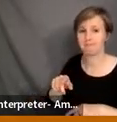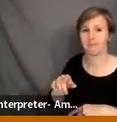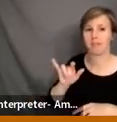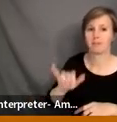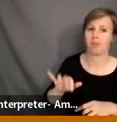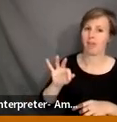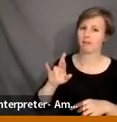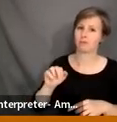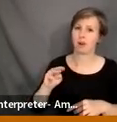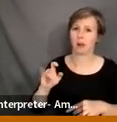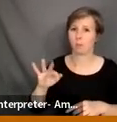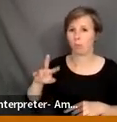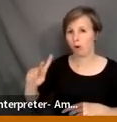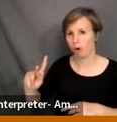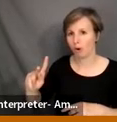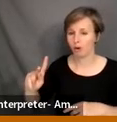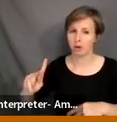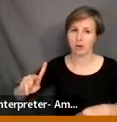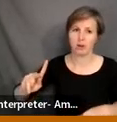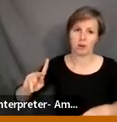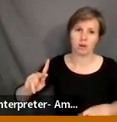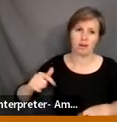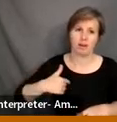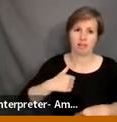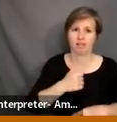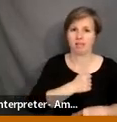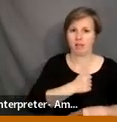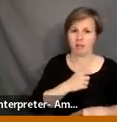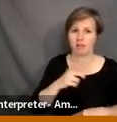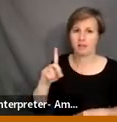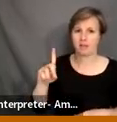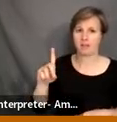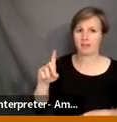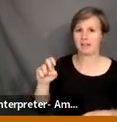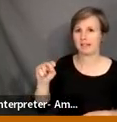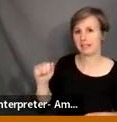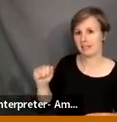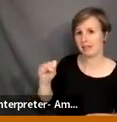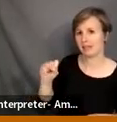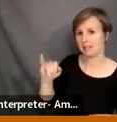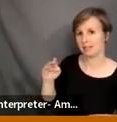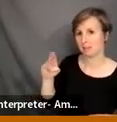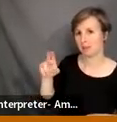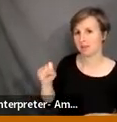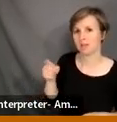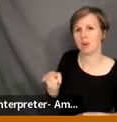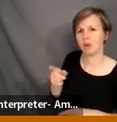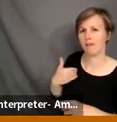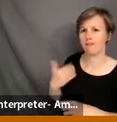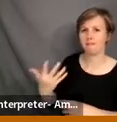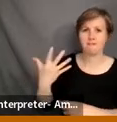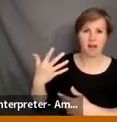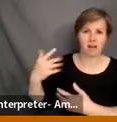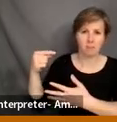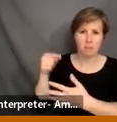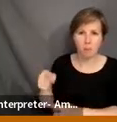framework. I love the framework of Dena Simmons, and she has a five-point framework